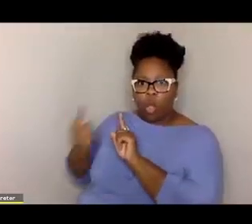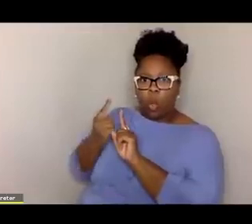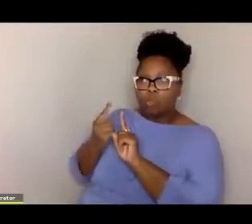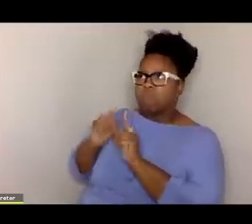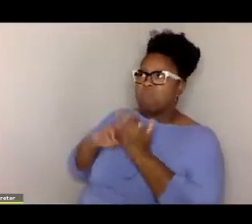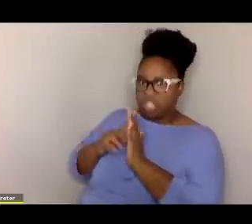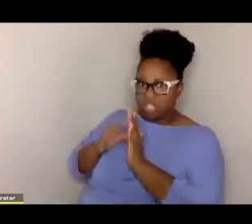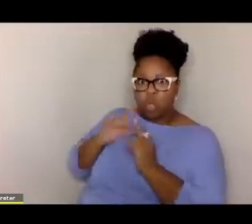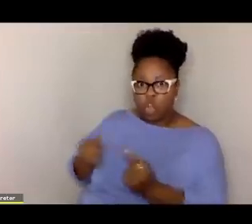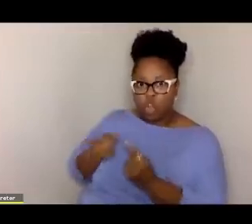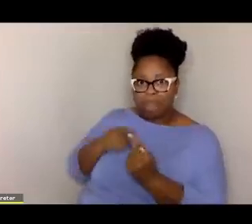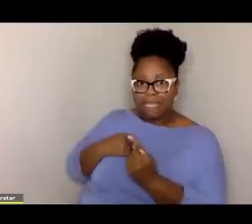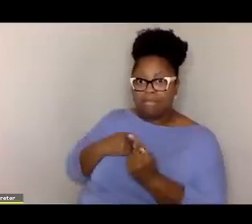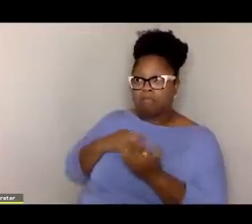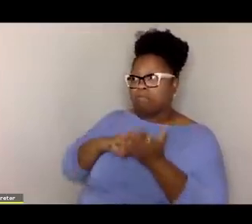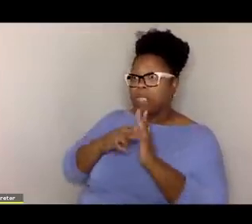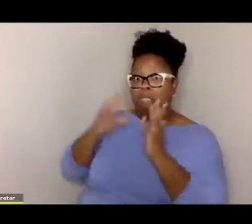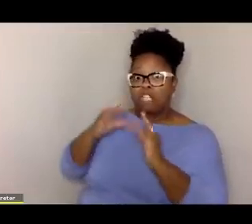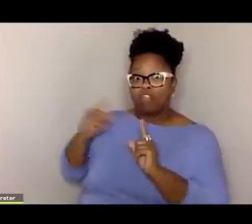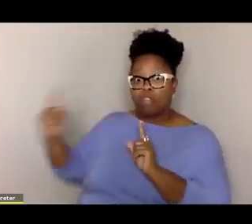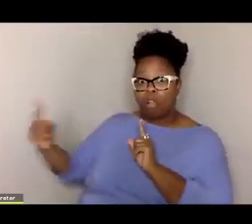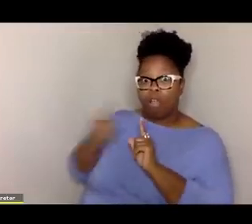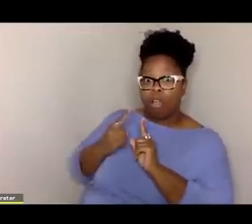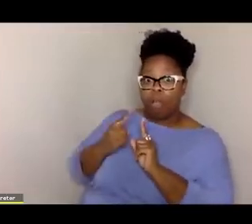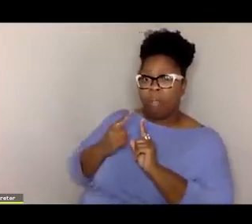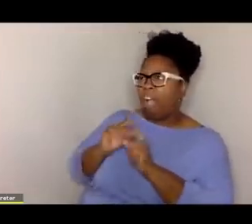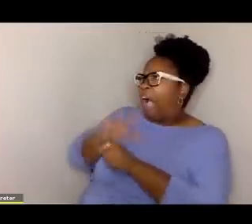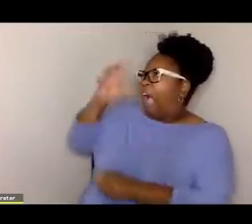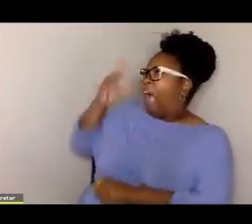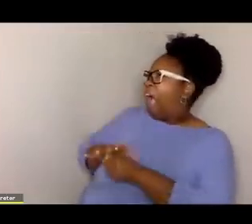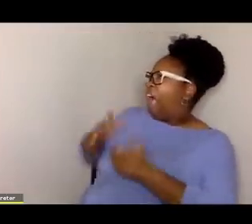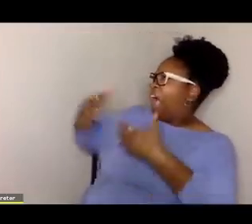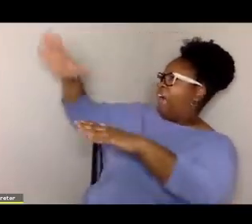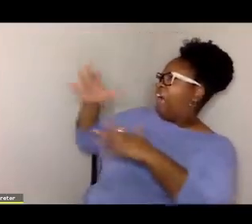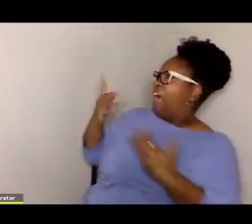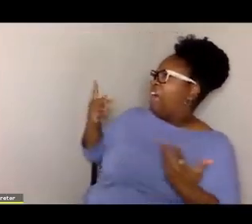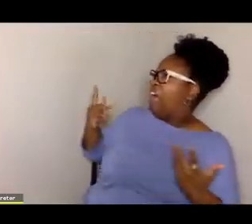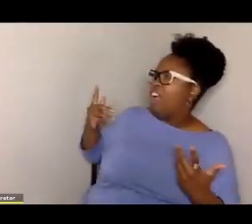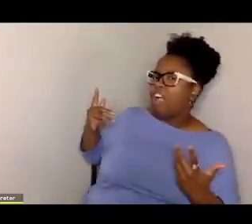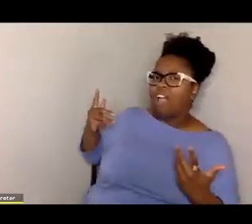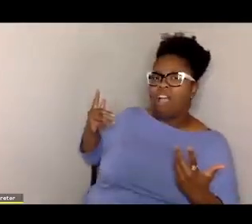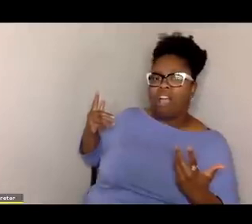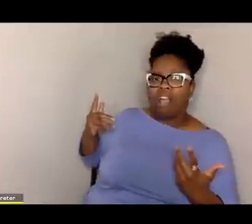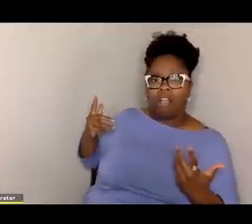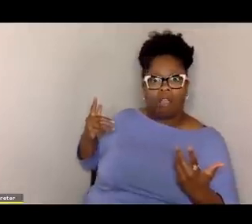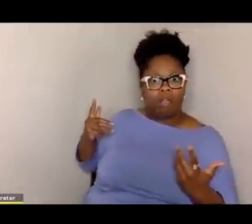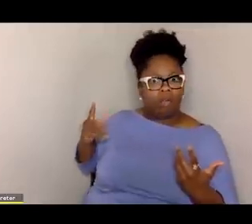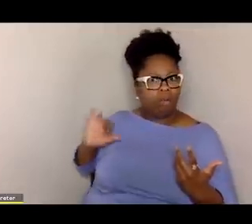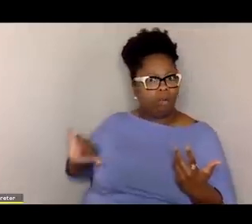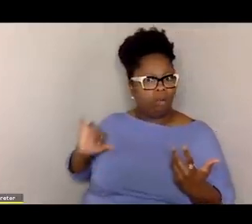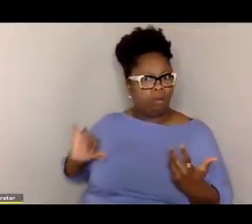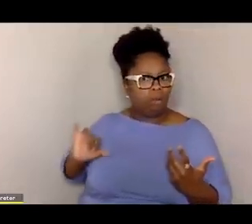me, they were going to hurt me. So when the teacher comes over my shoulder to try to help me and they blow up and say, get away from me.